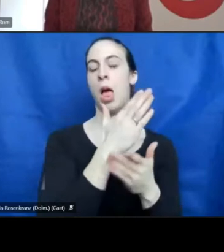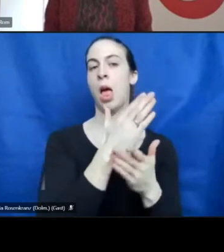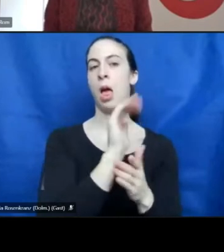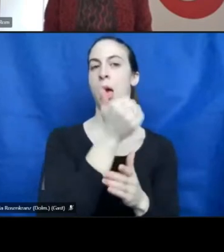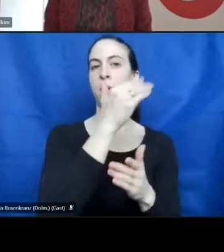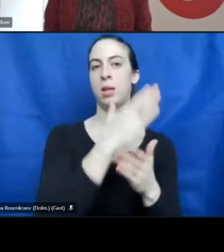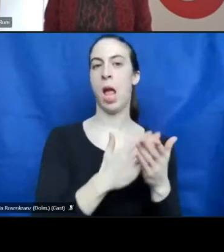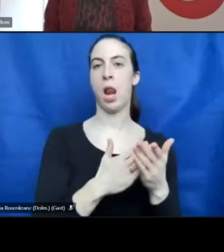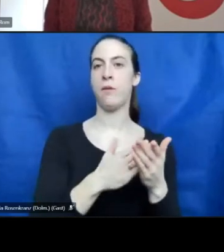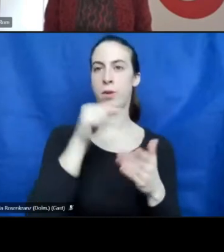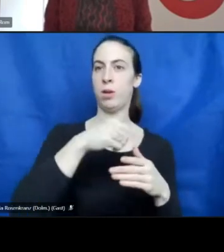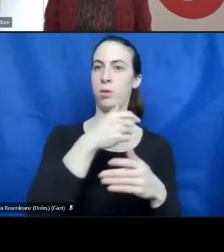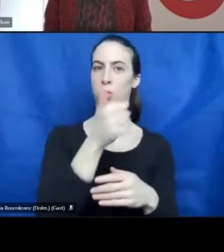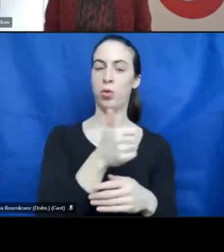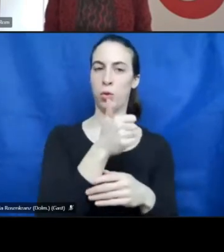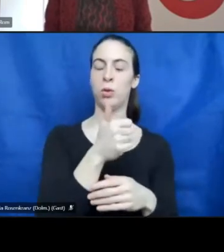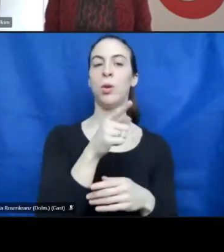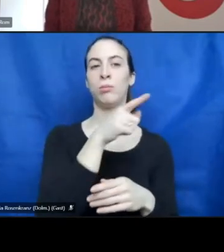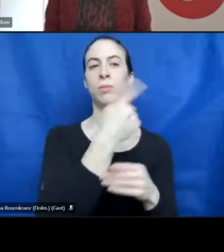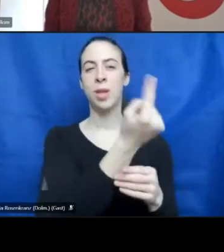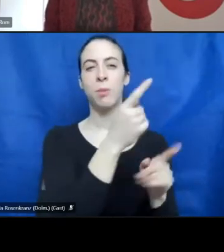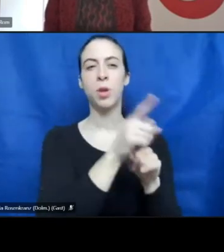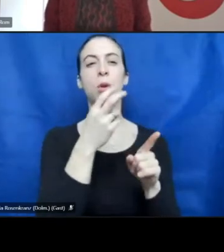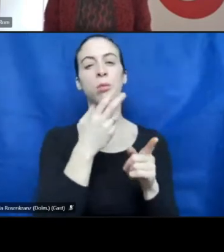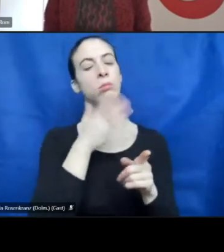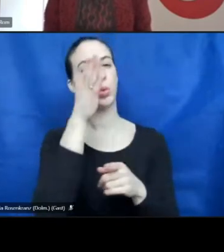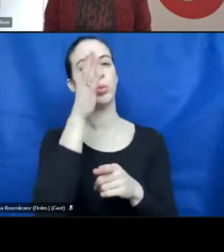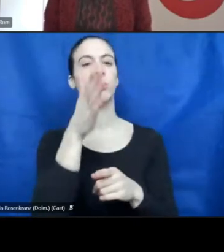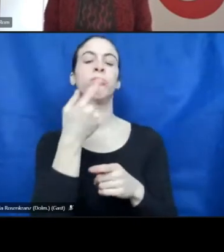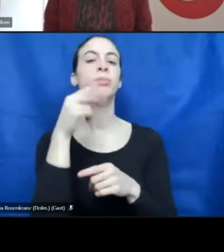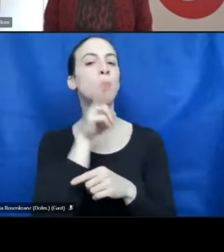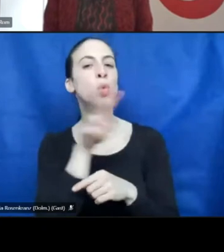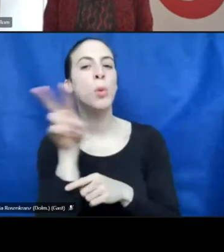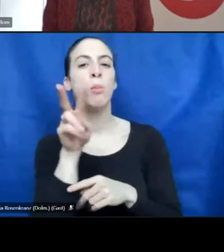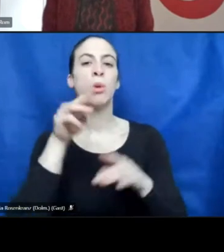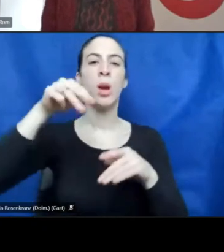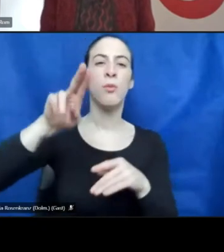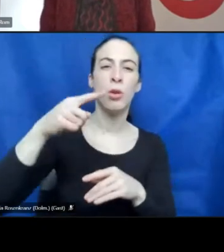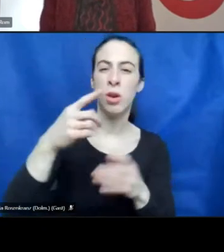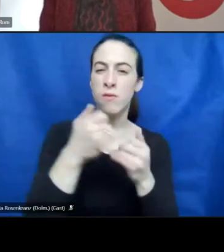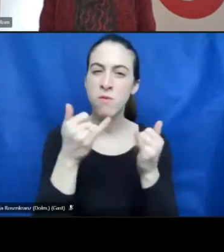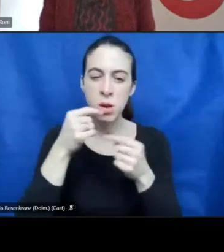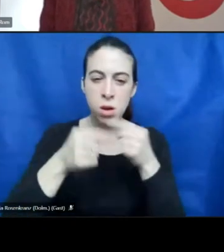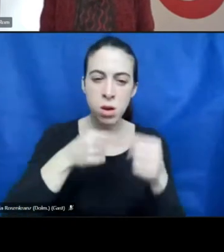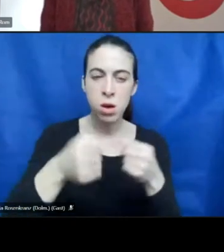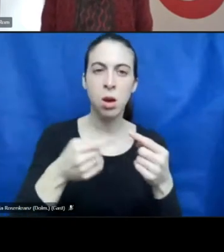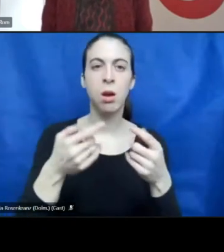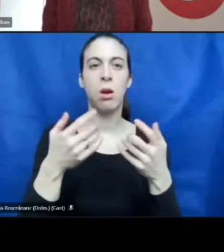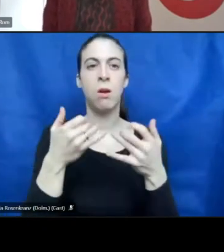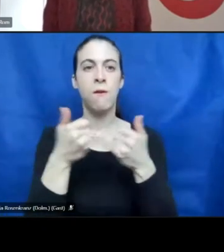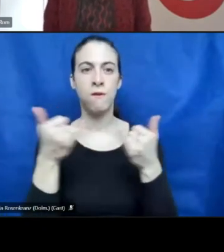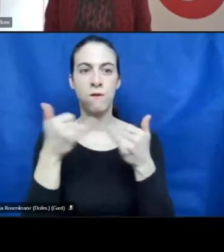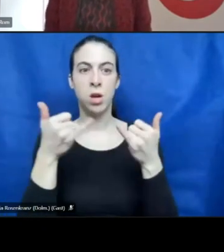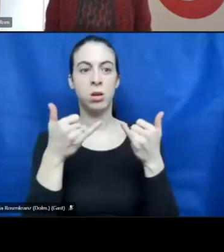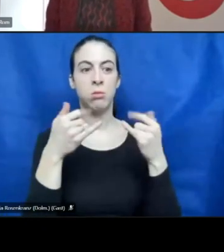she will give a great overview of the platform of MVG and how the MVG is supporting